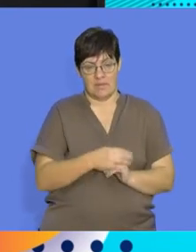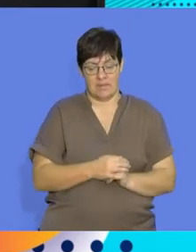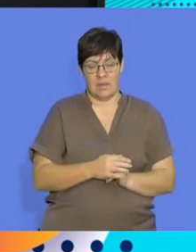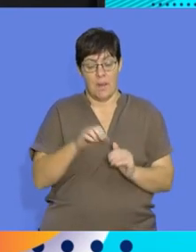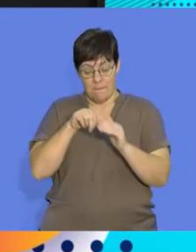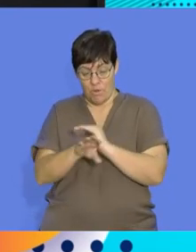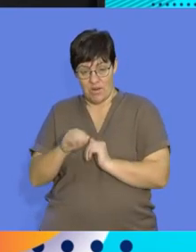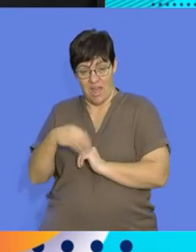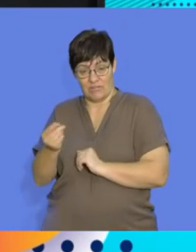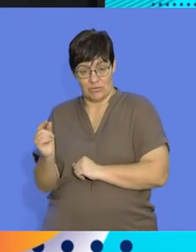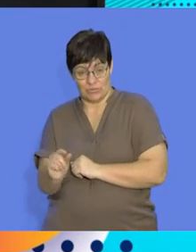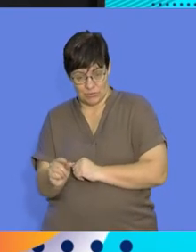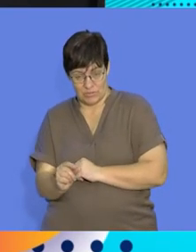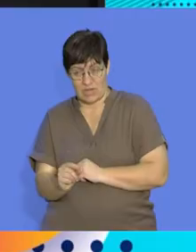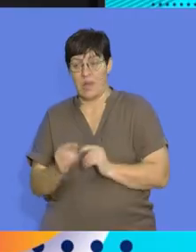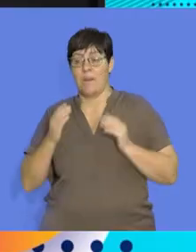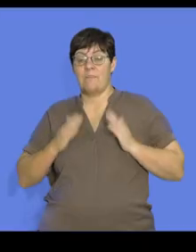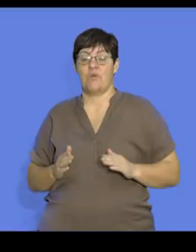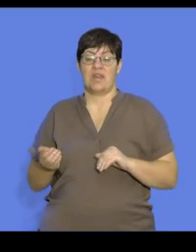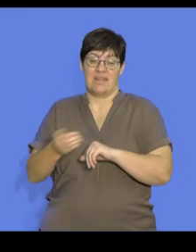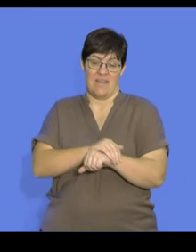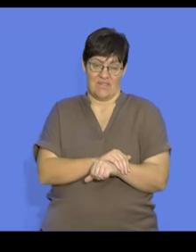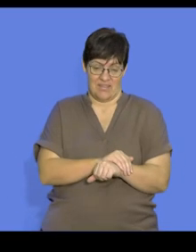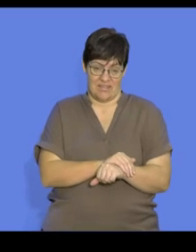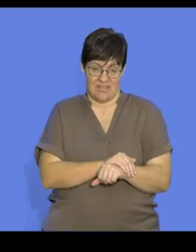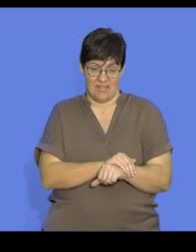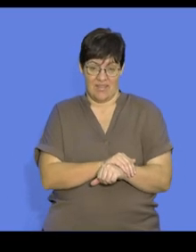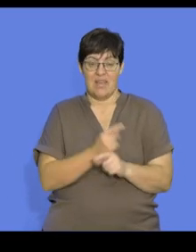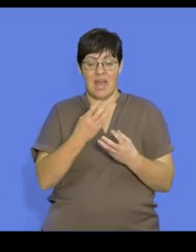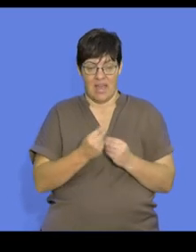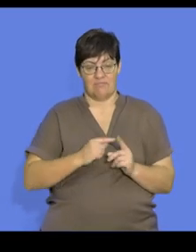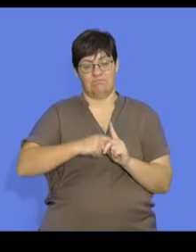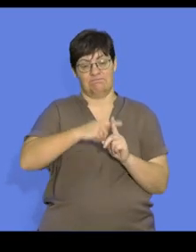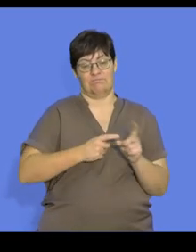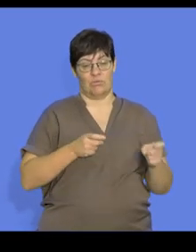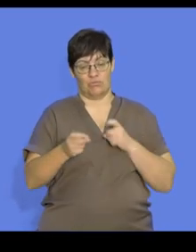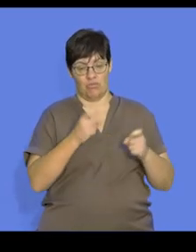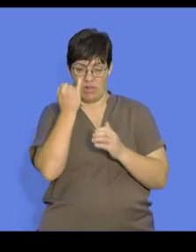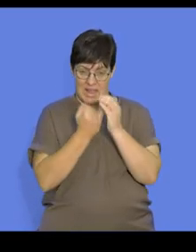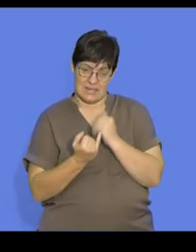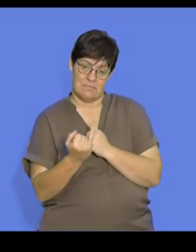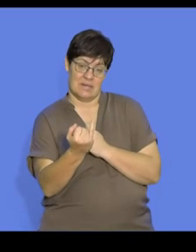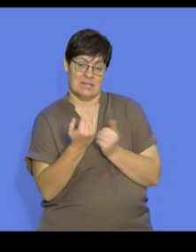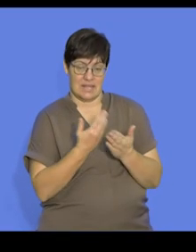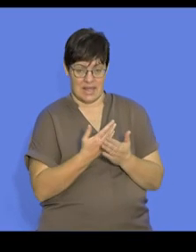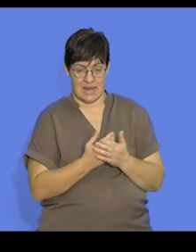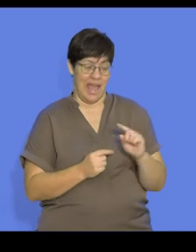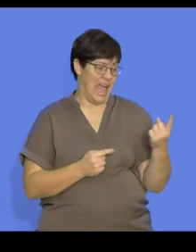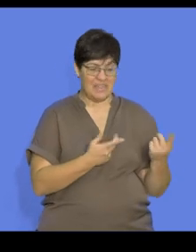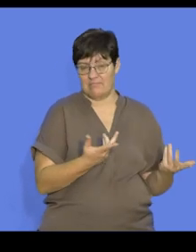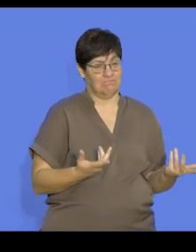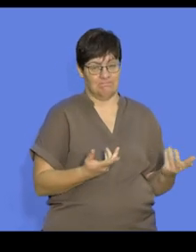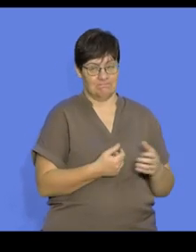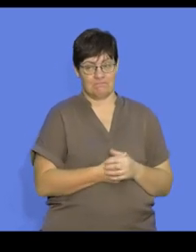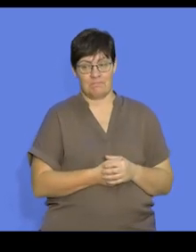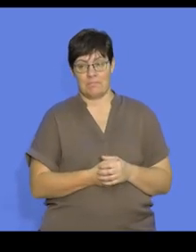soon after they are born, you'll find that their body is covered and they have a significant independence when compared to other